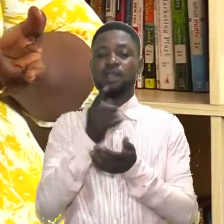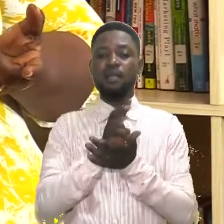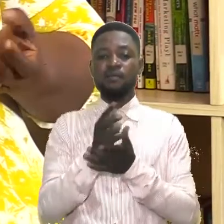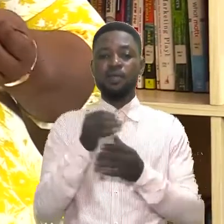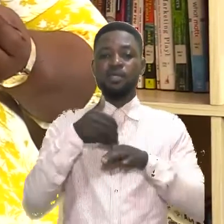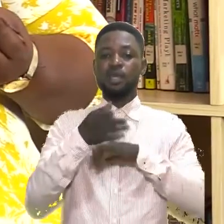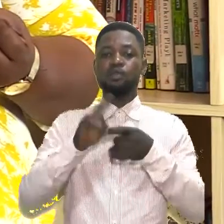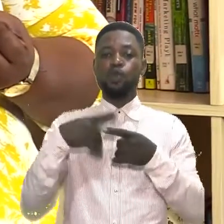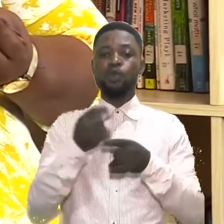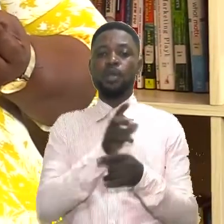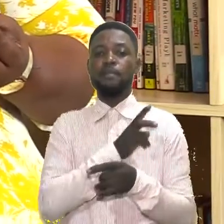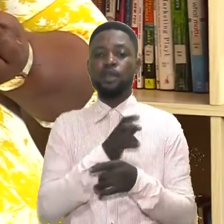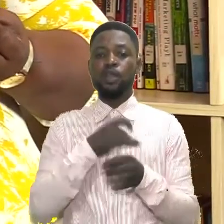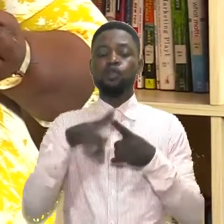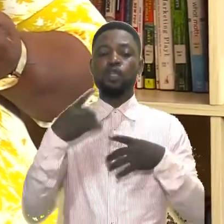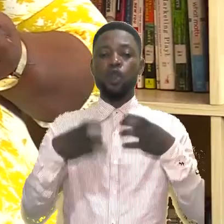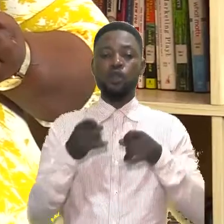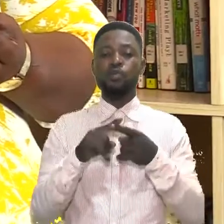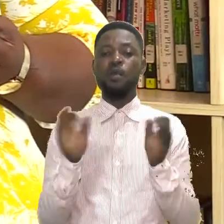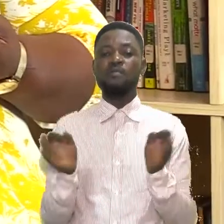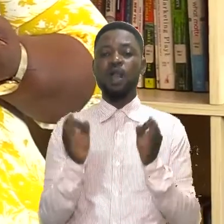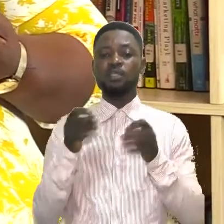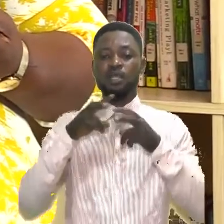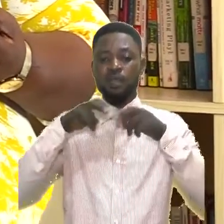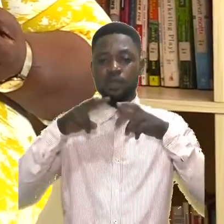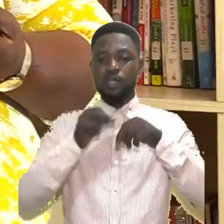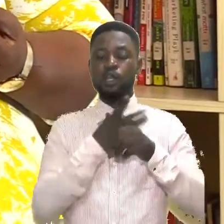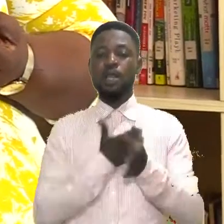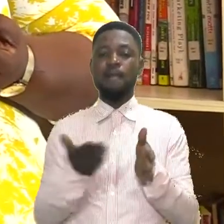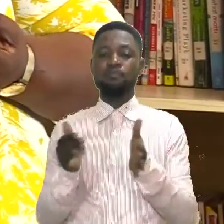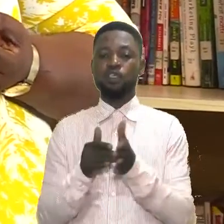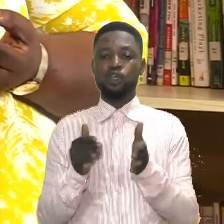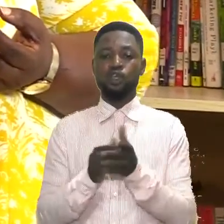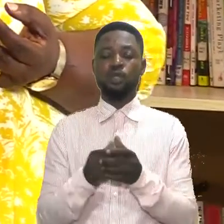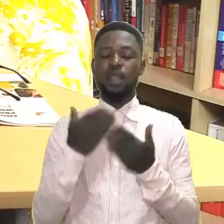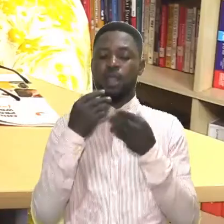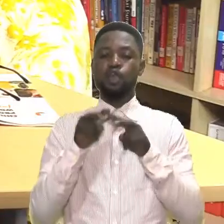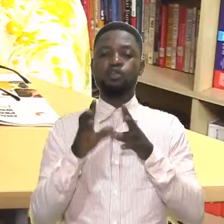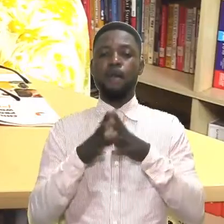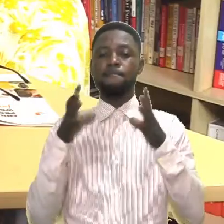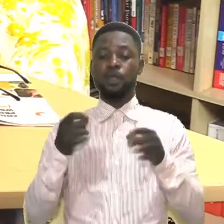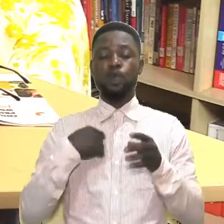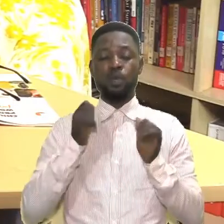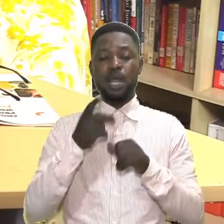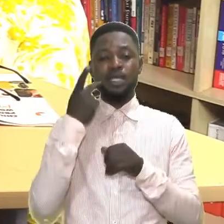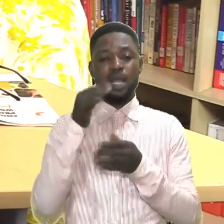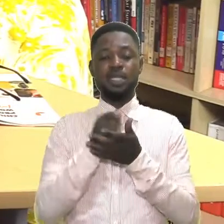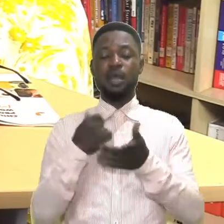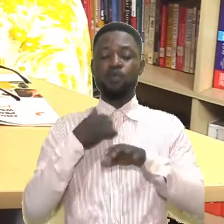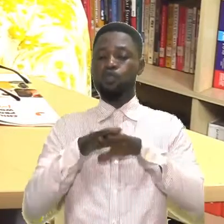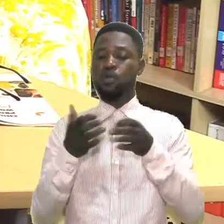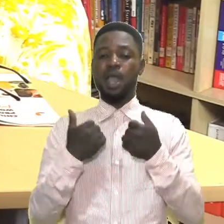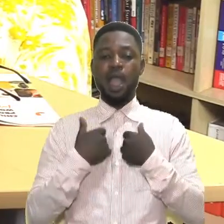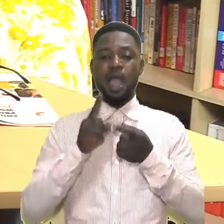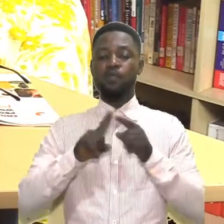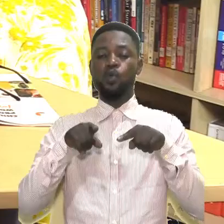the video is recorded in a second to the police station, to the court, to facilitate investigation and prosecution. Thank you so much. mean, we can see that